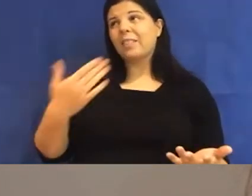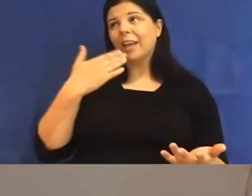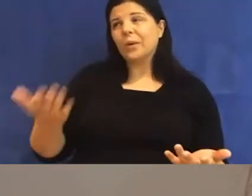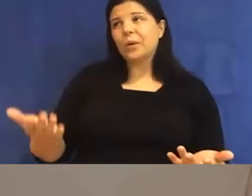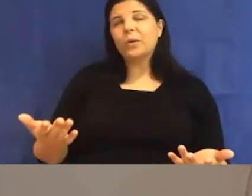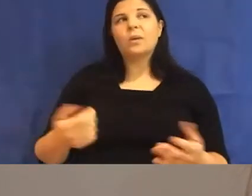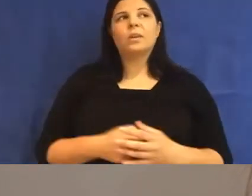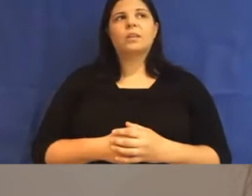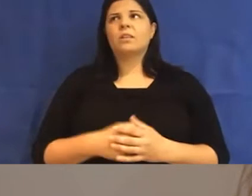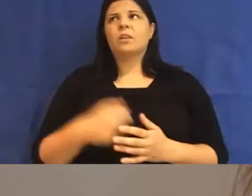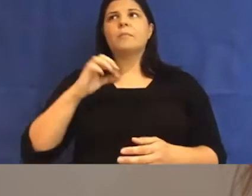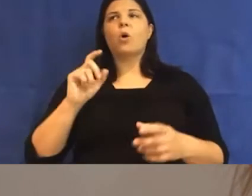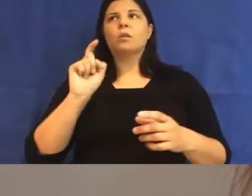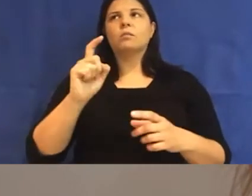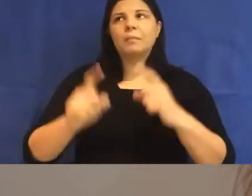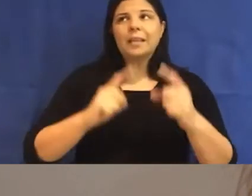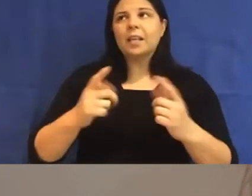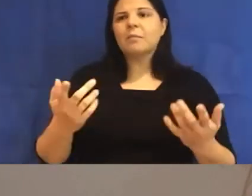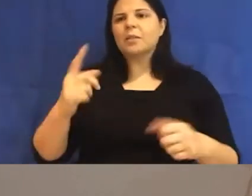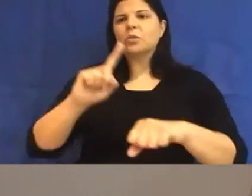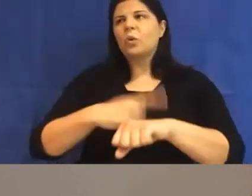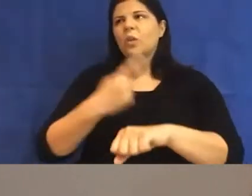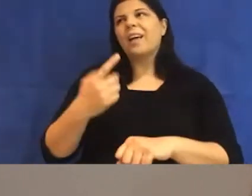meeting after it's already too late for me to be at the meeting.